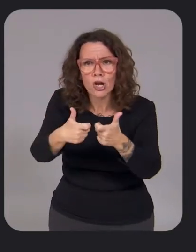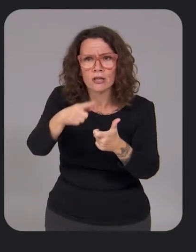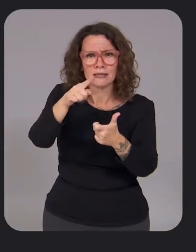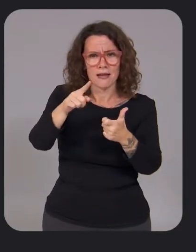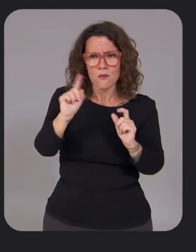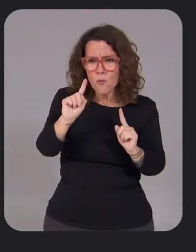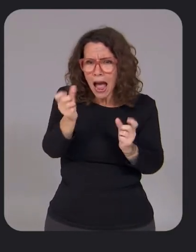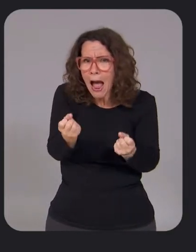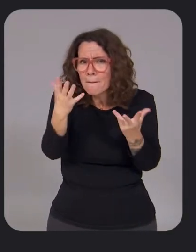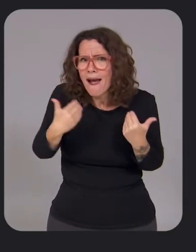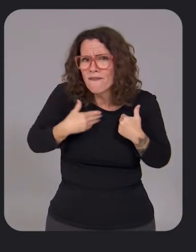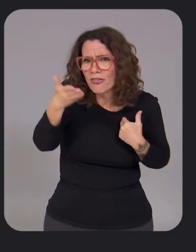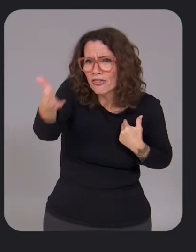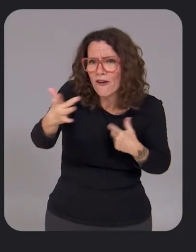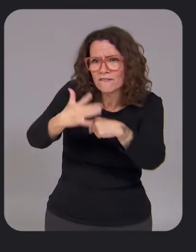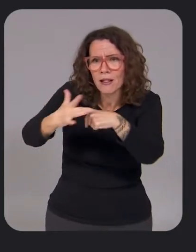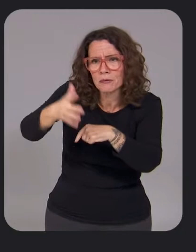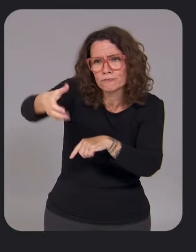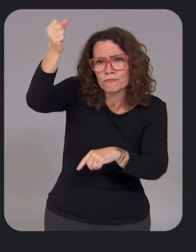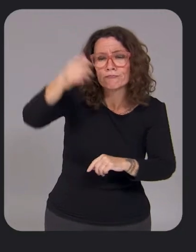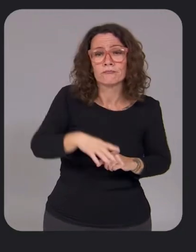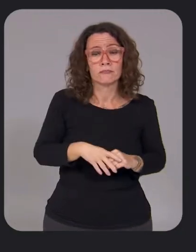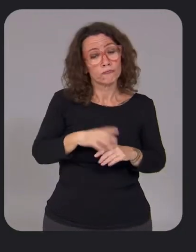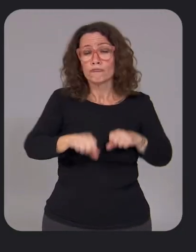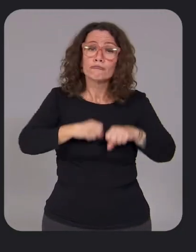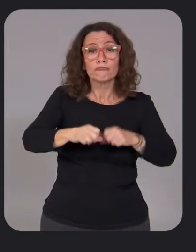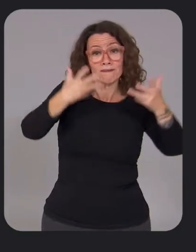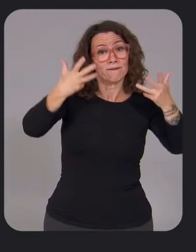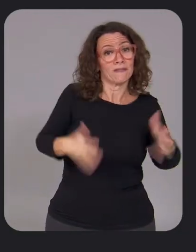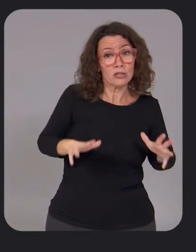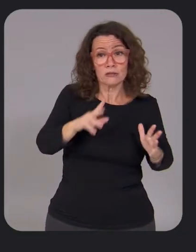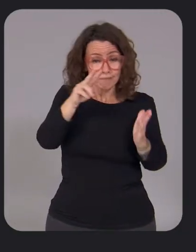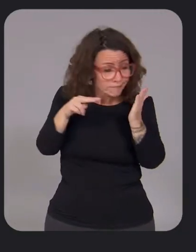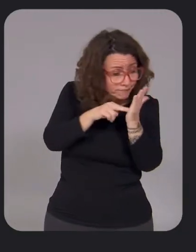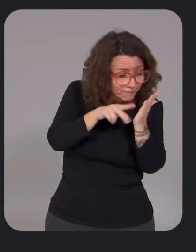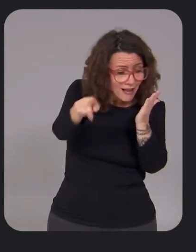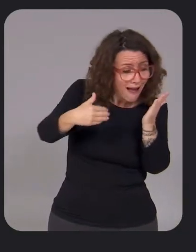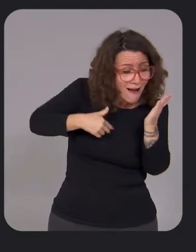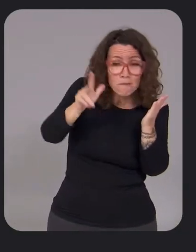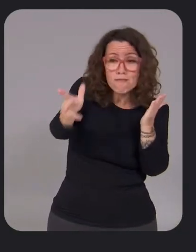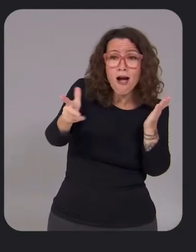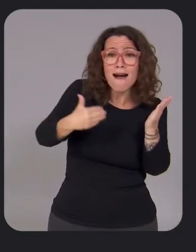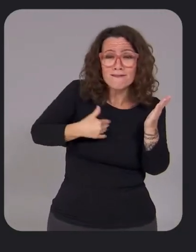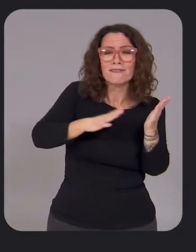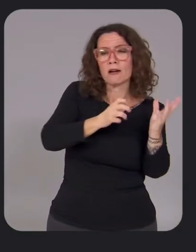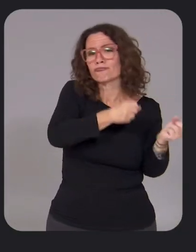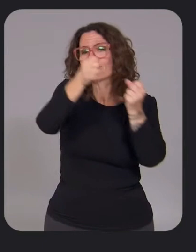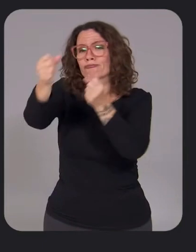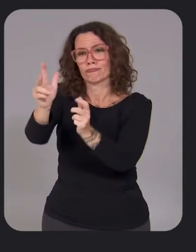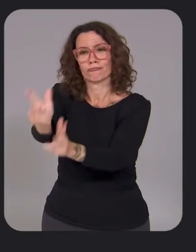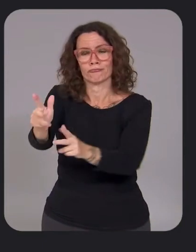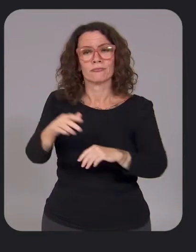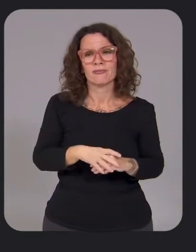and when you're done with your ride you can make sure there's a place to park before heading over to the station. All of this is made possible thanks to partnerships